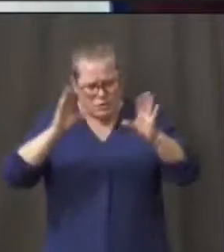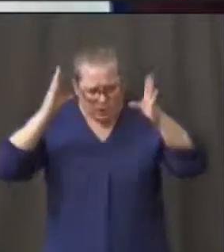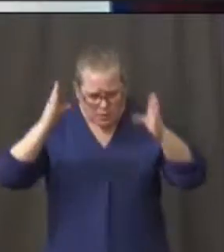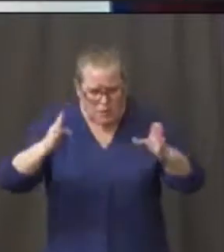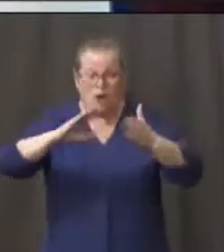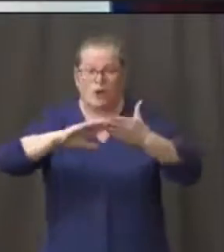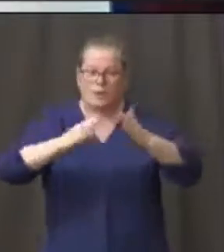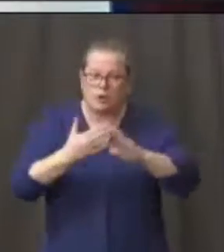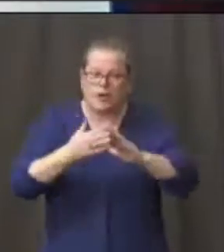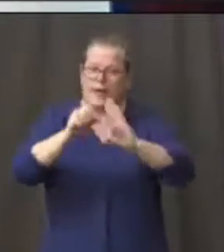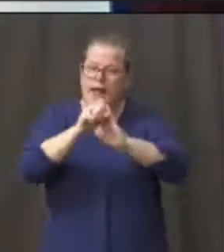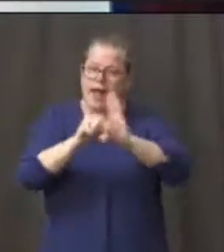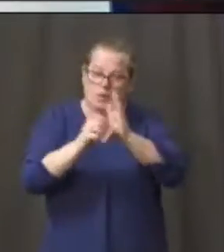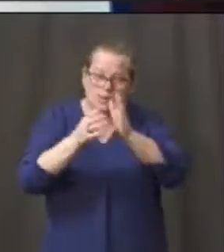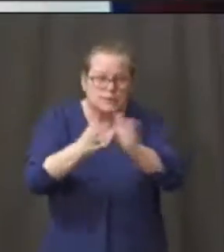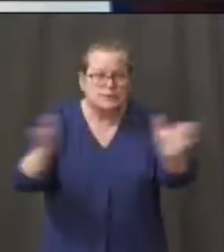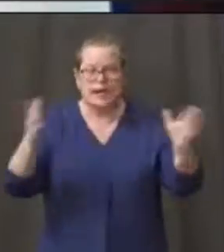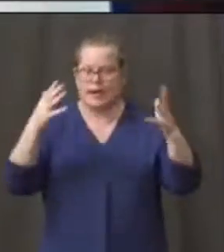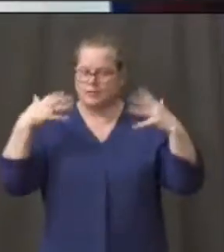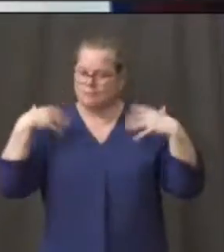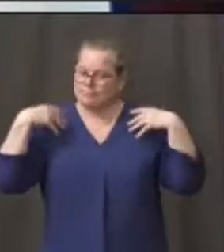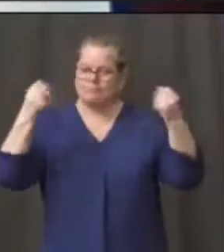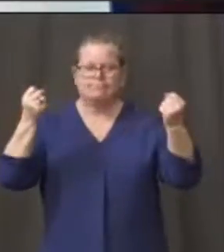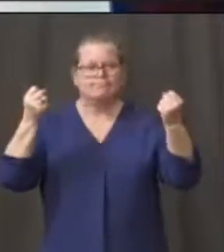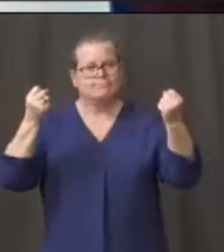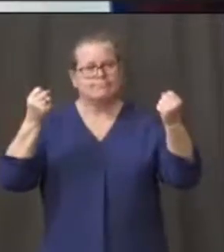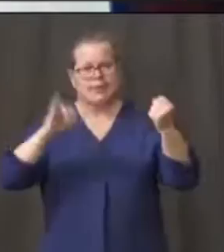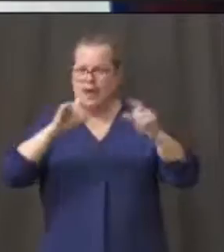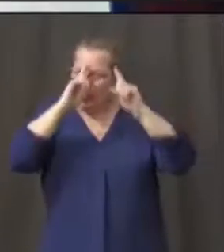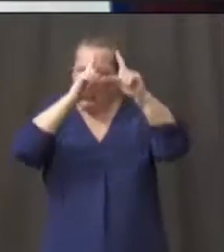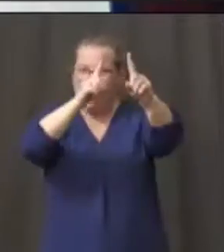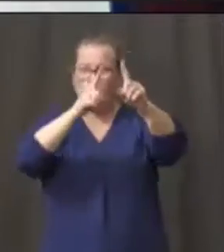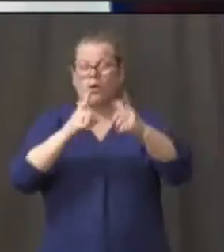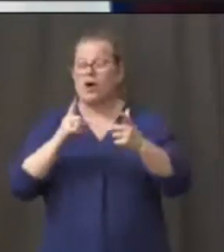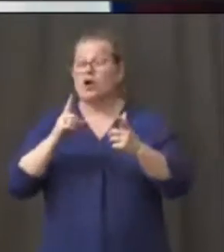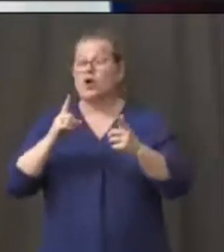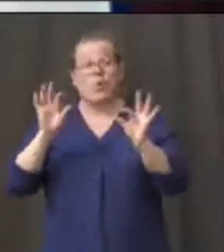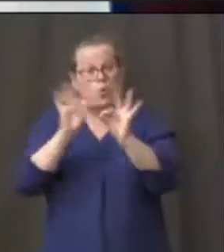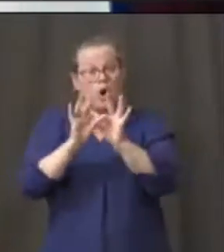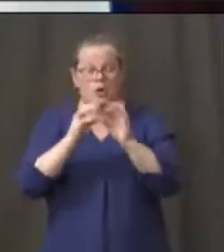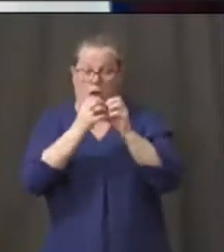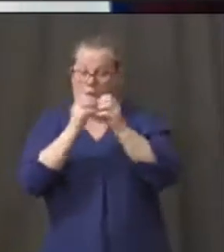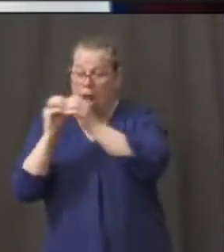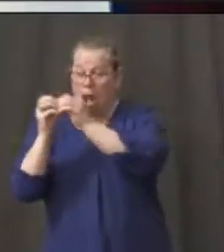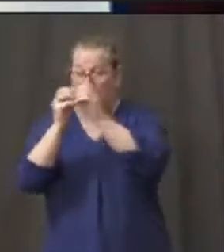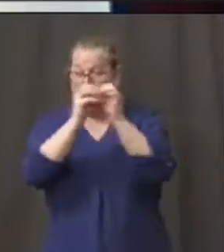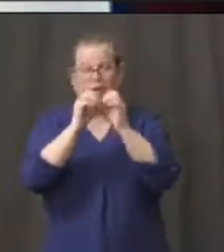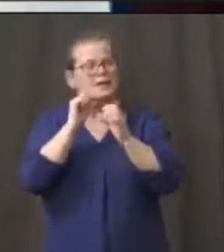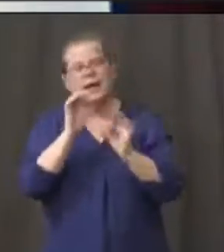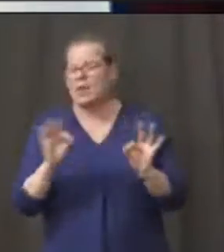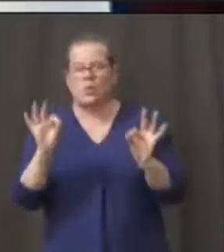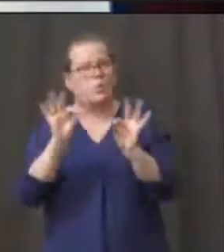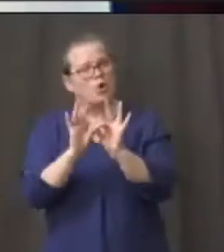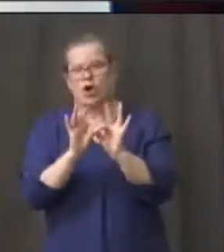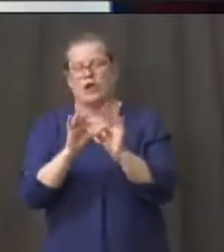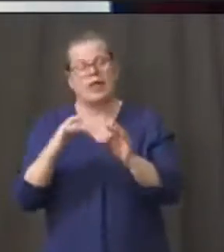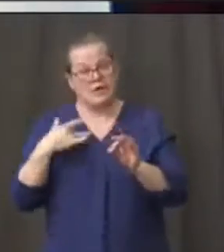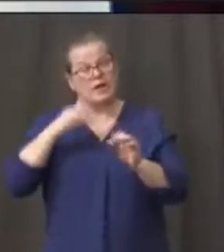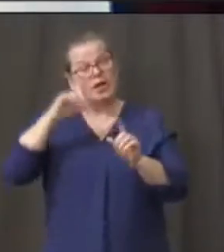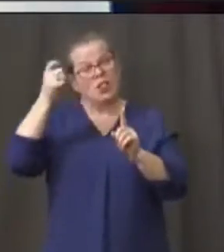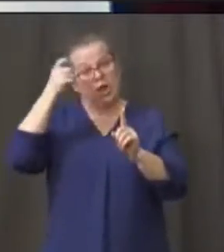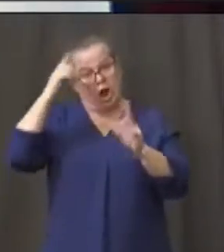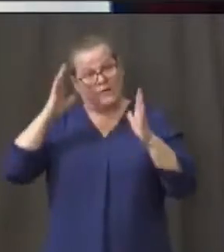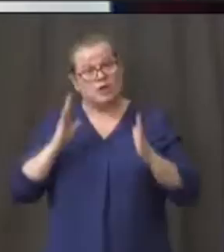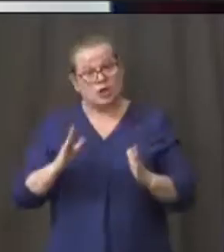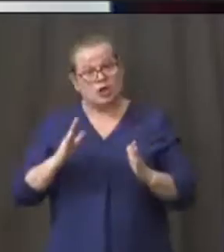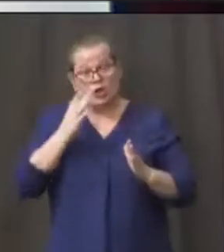really no value in sniping at each other. I think the governor has struck a solid path. I want to get open too, but